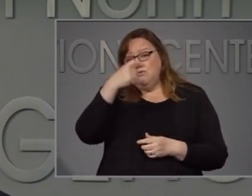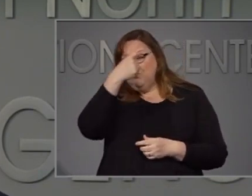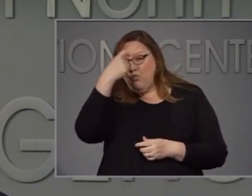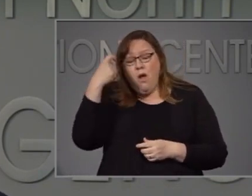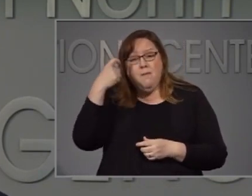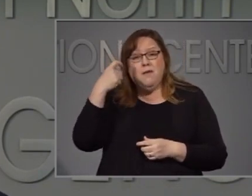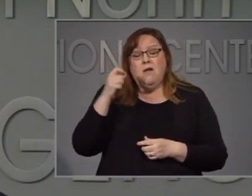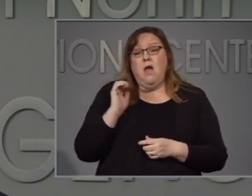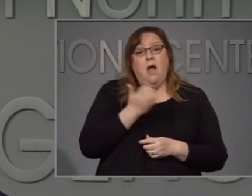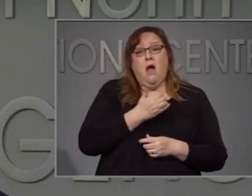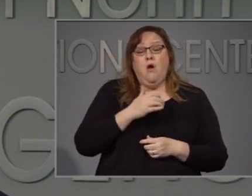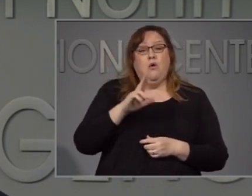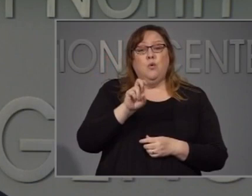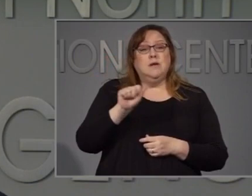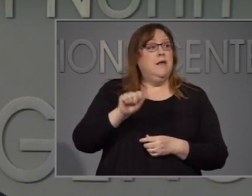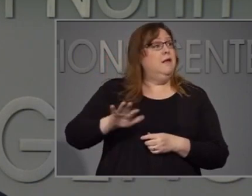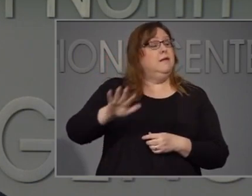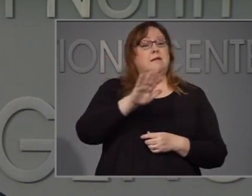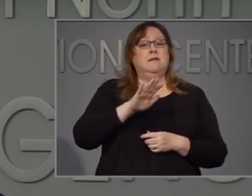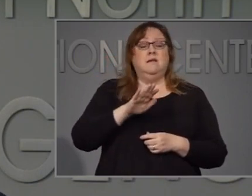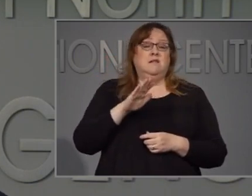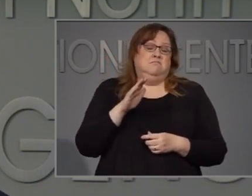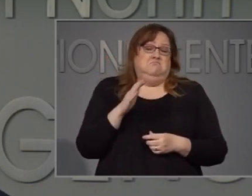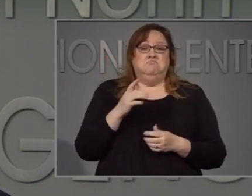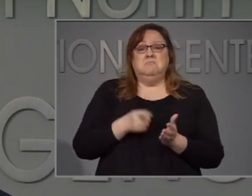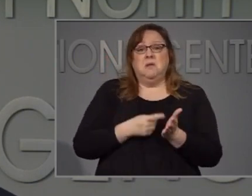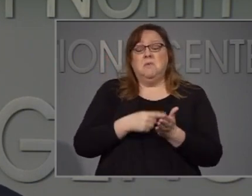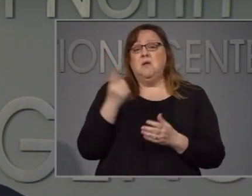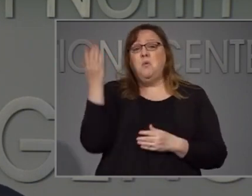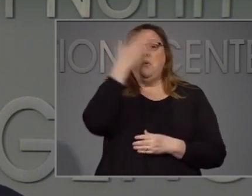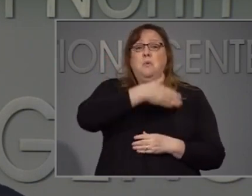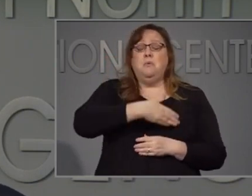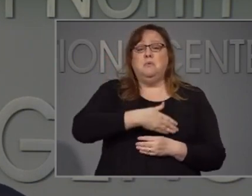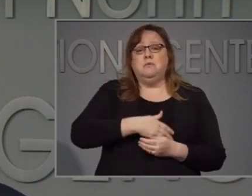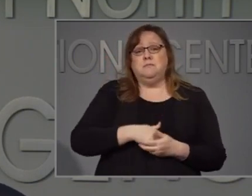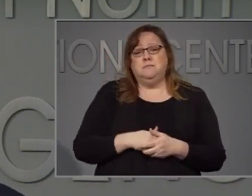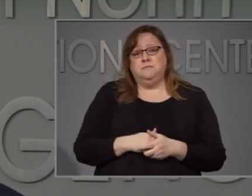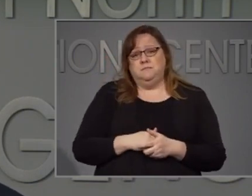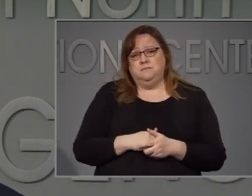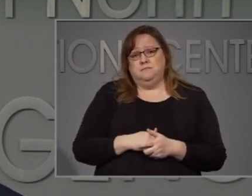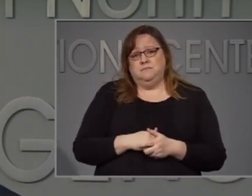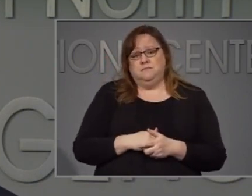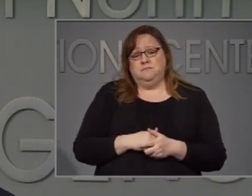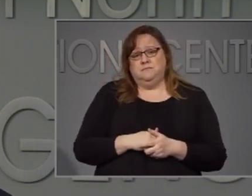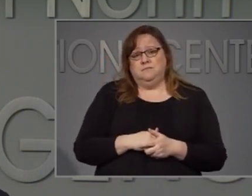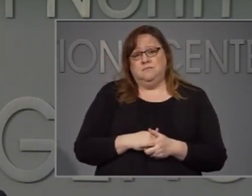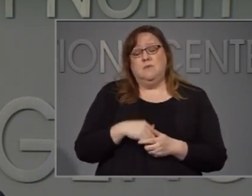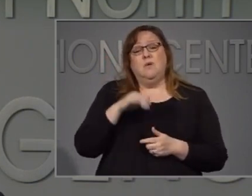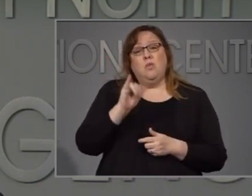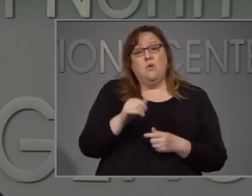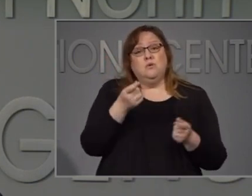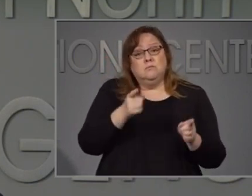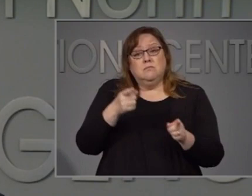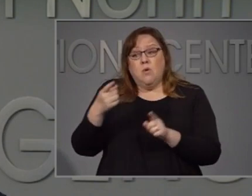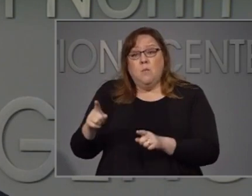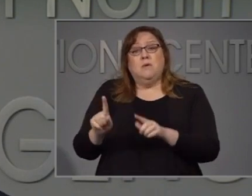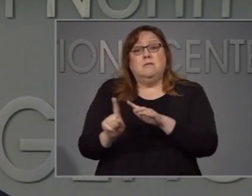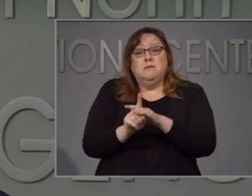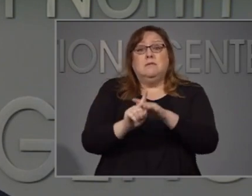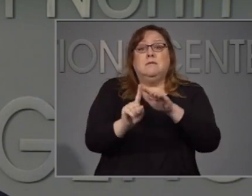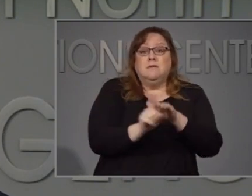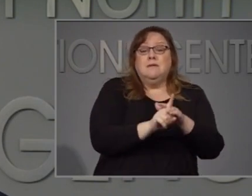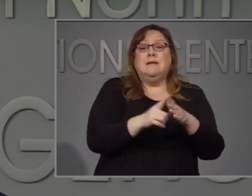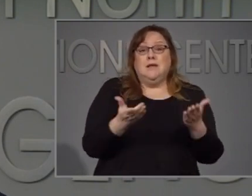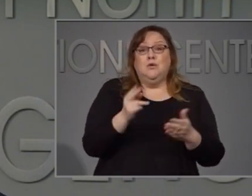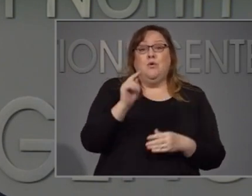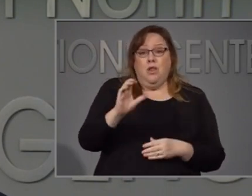We've had moments of heightened awareness, some right here in our own state, but they faded from the headlines too fast.